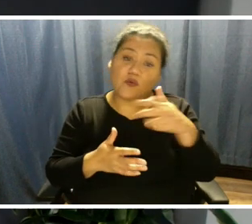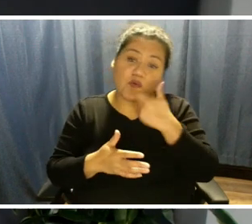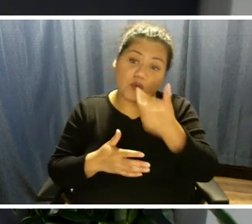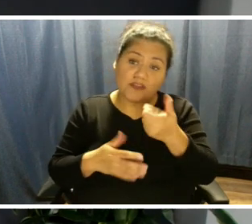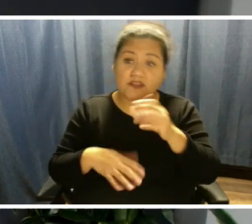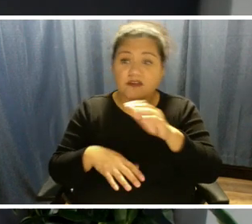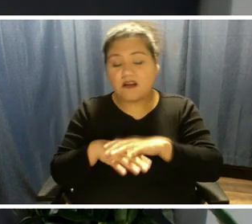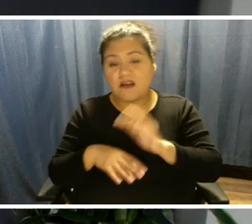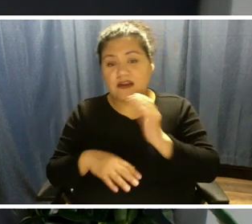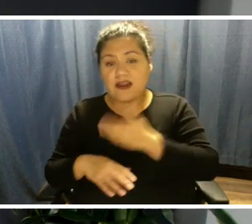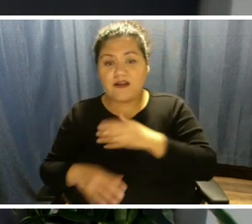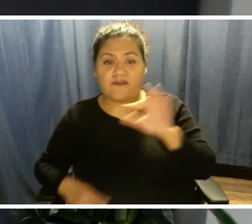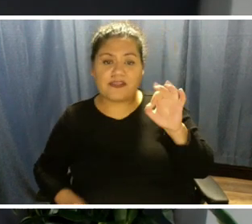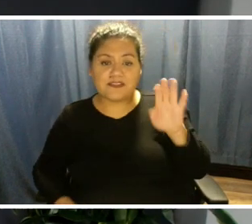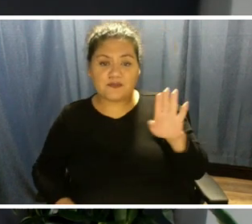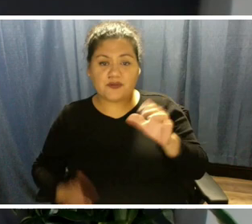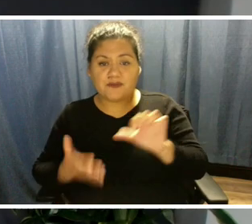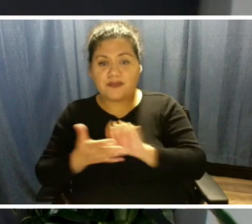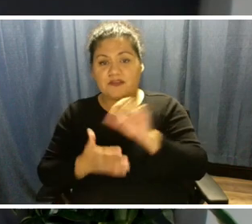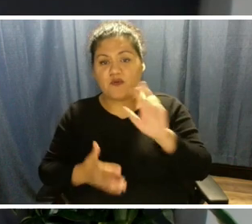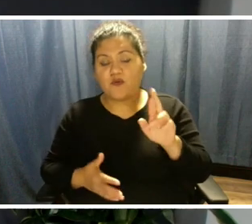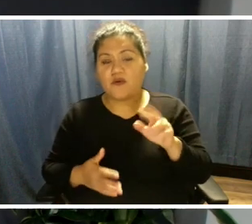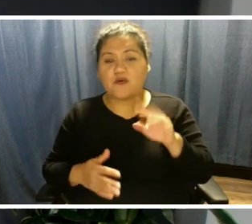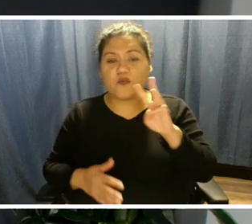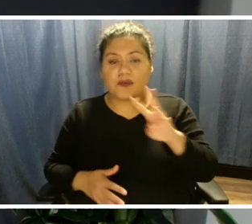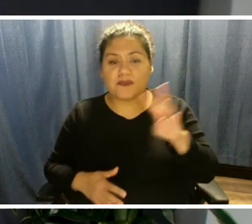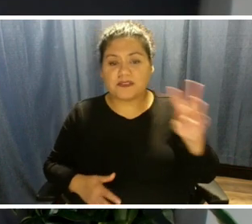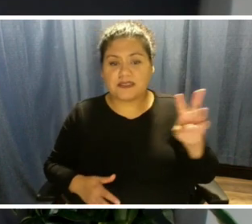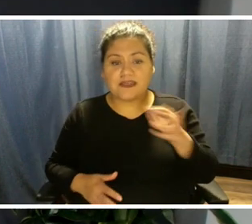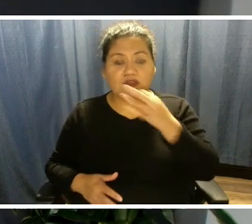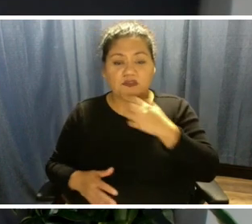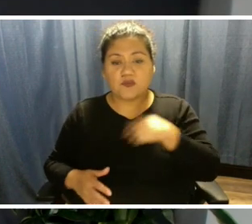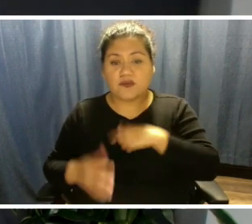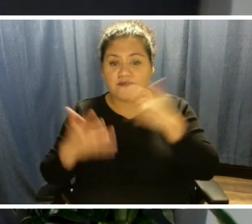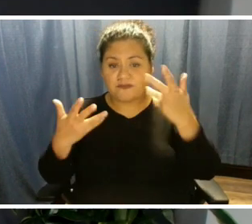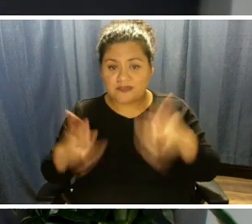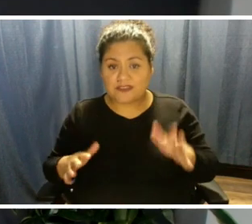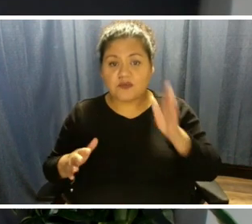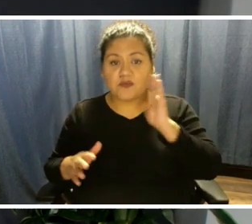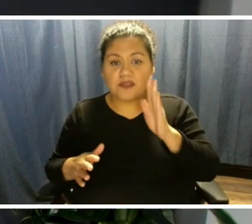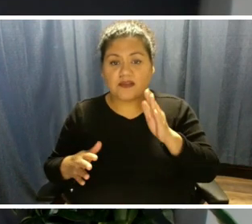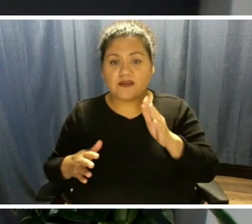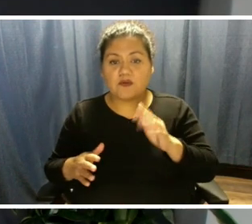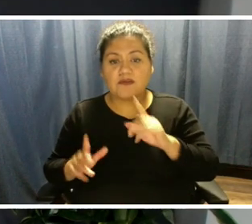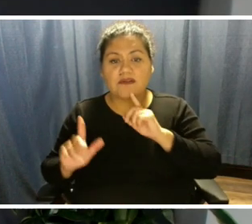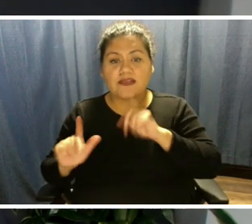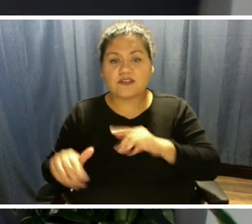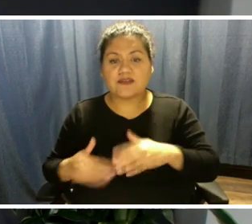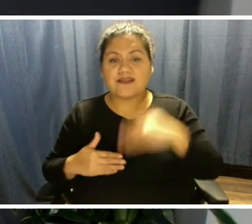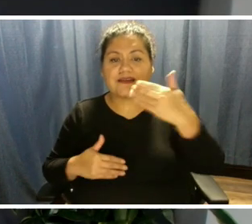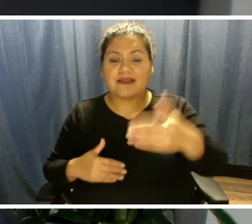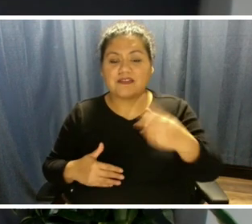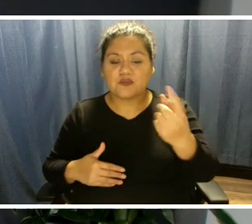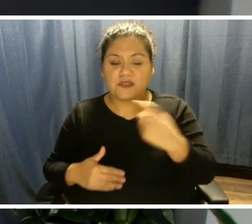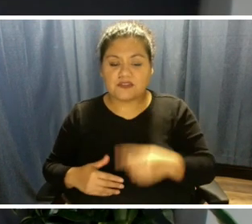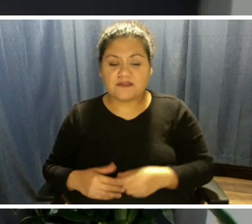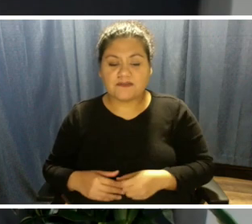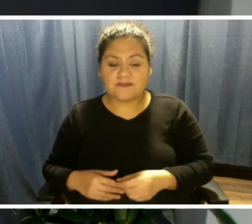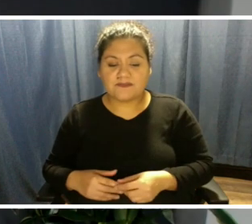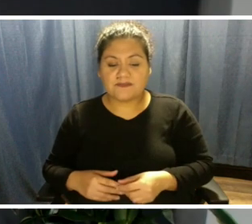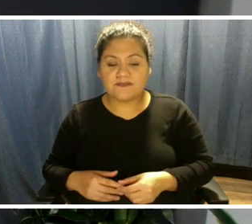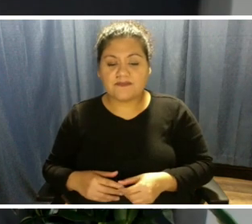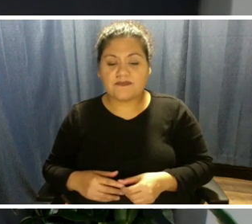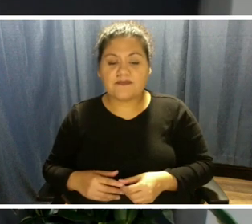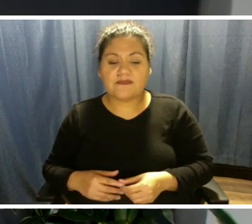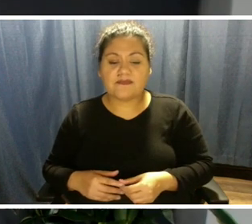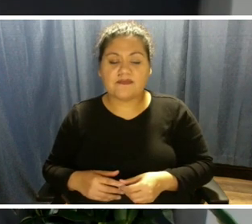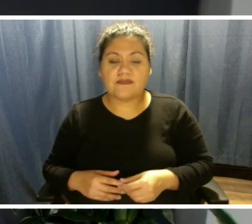Facebook page or on our website. And as soon as we're done with that video, we're going to go to the next question. So let's queue up the video first and I'll give you a little